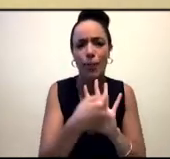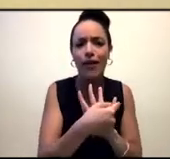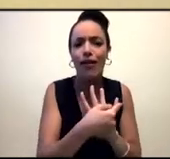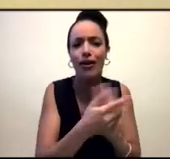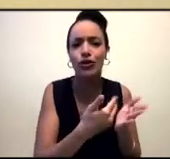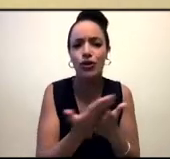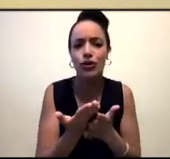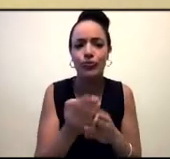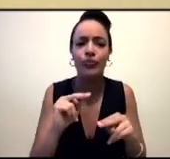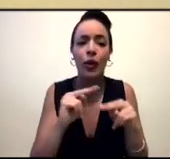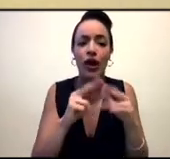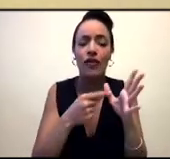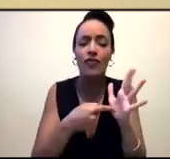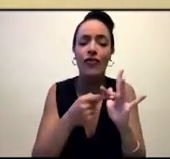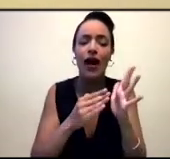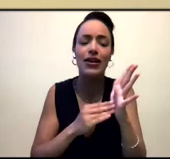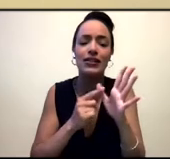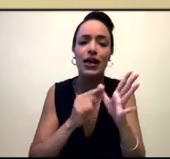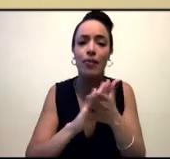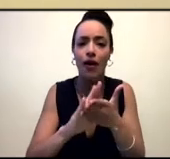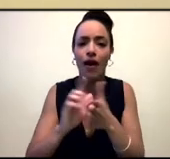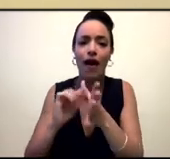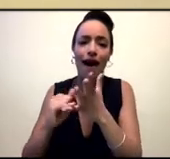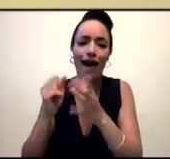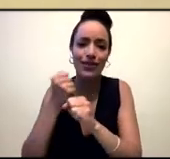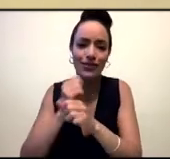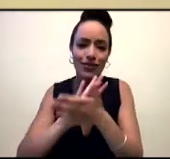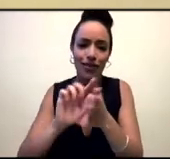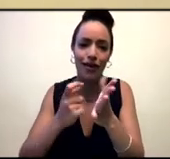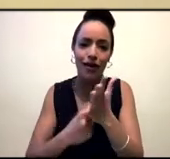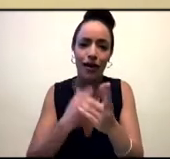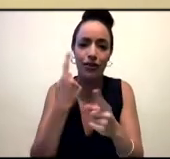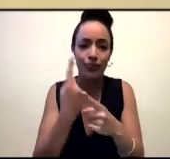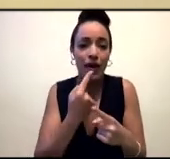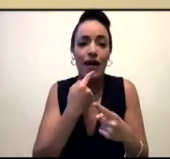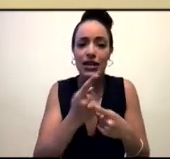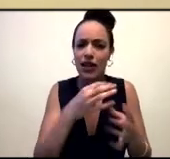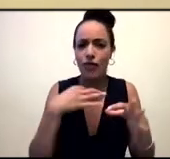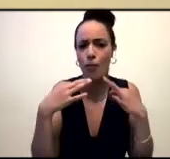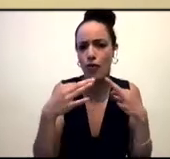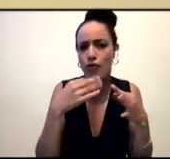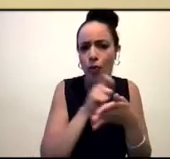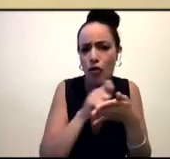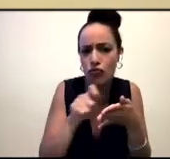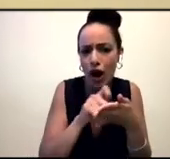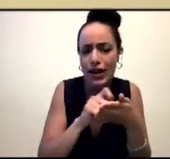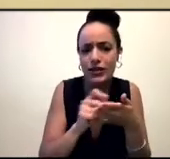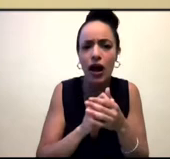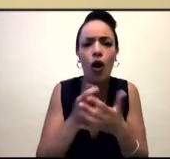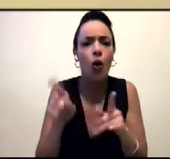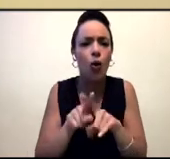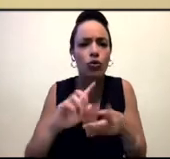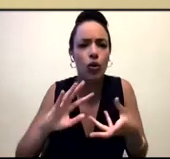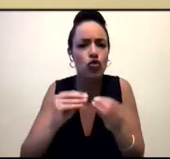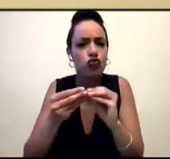Fatma Asghar is a poet, filmmaker, educator and performer. Fatma is a writer and co-creator of the Emmy